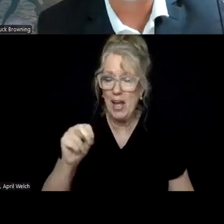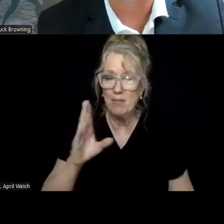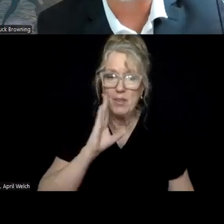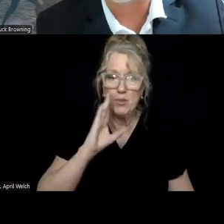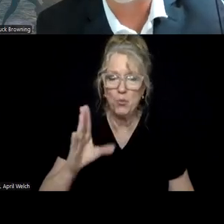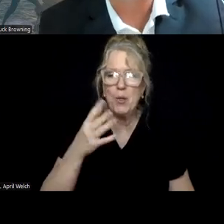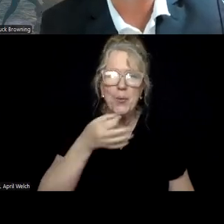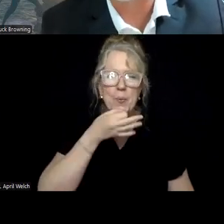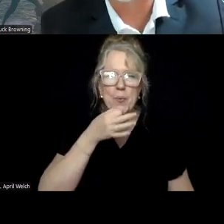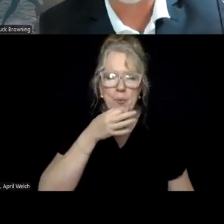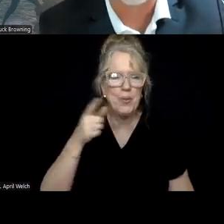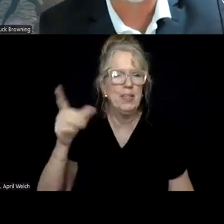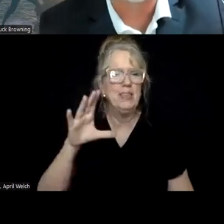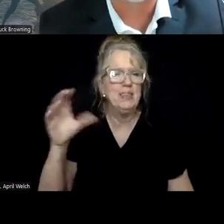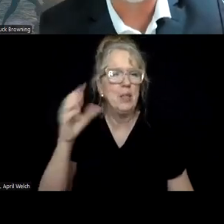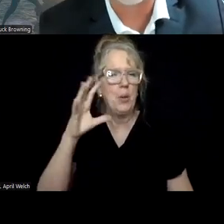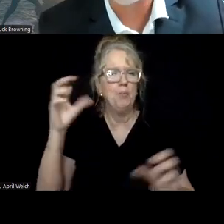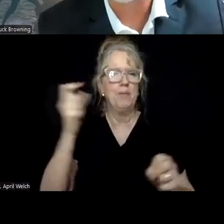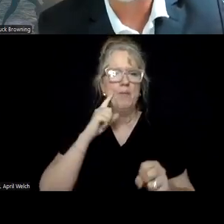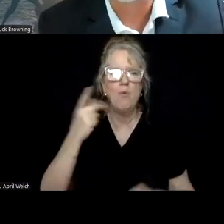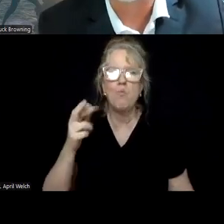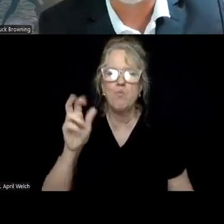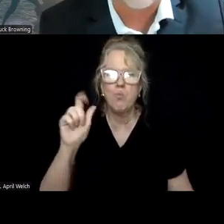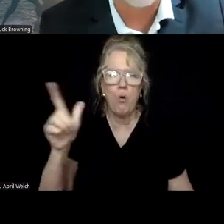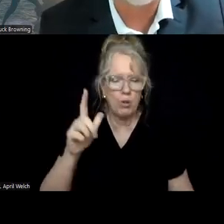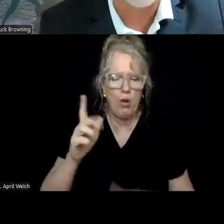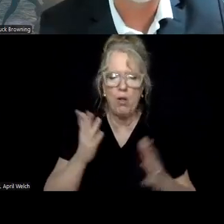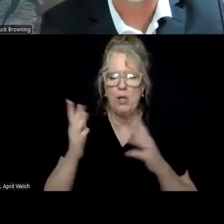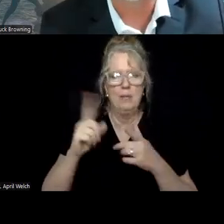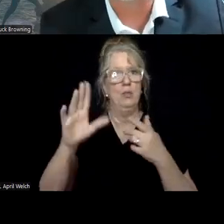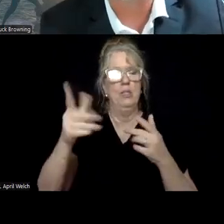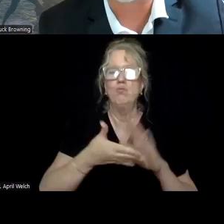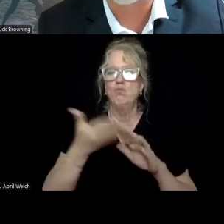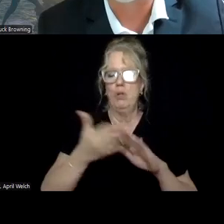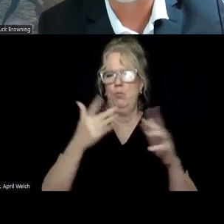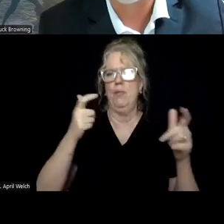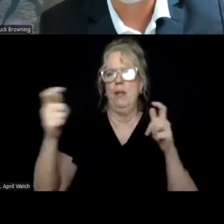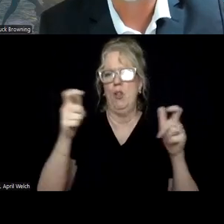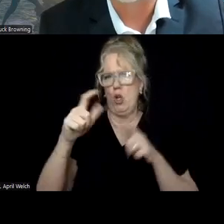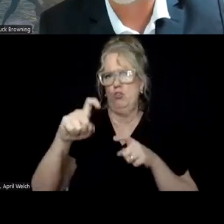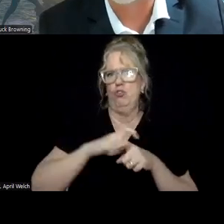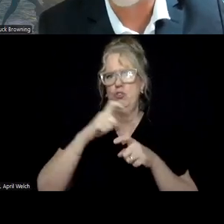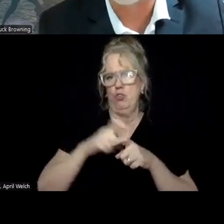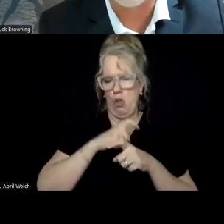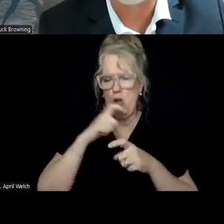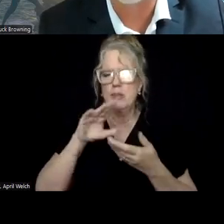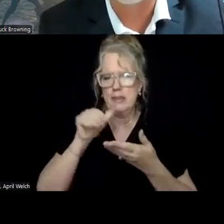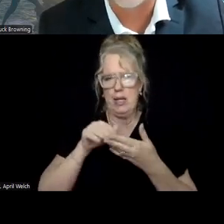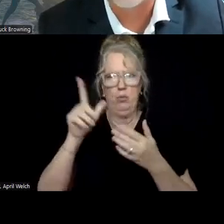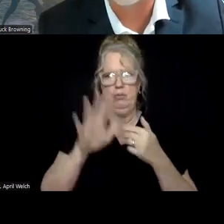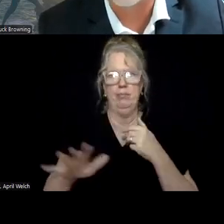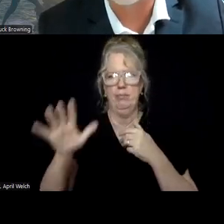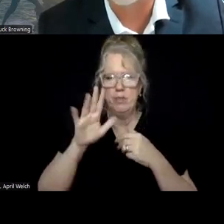very shortly, is our CEO and President of Protocol Services, runs one of the largest crisis called networks in the US. He says the first